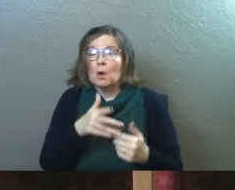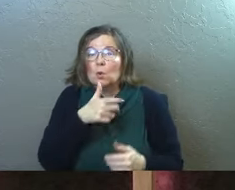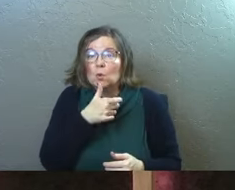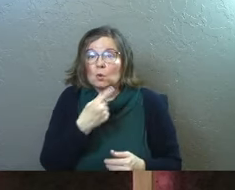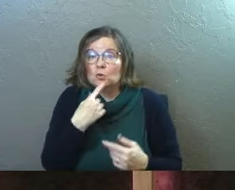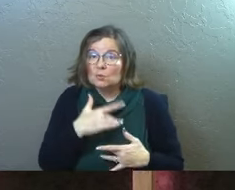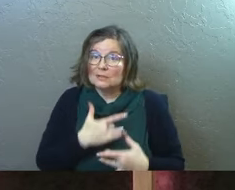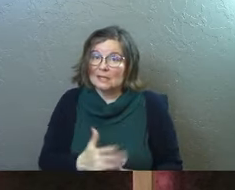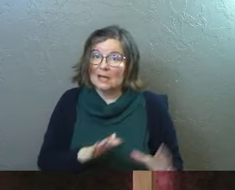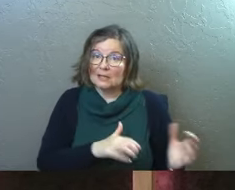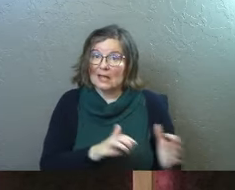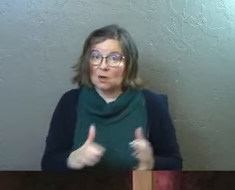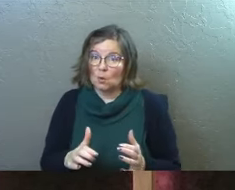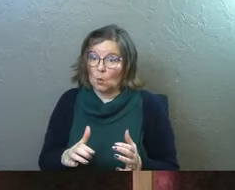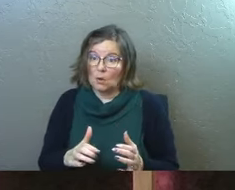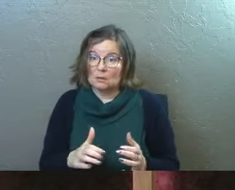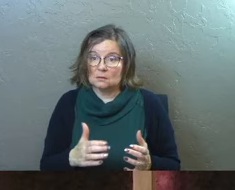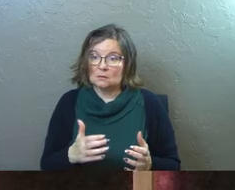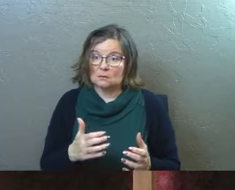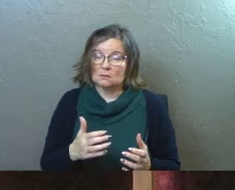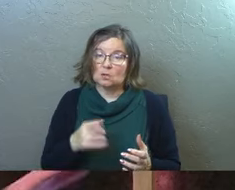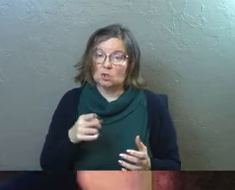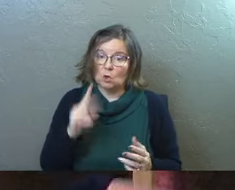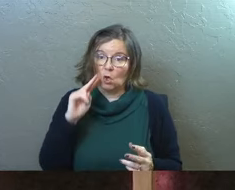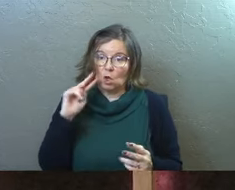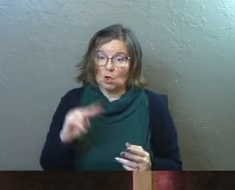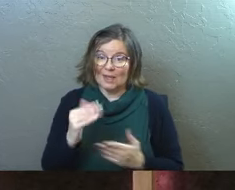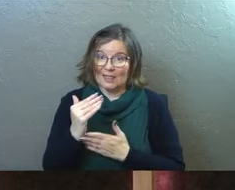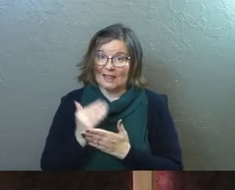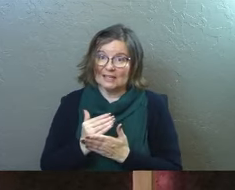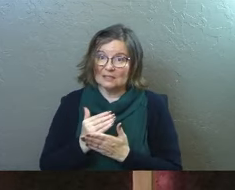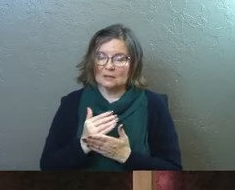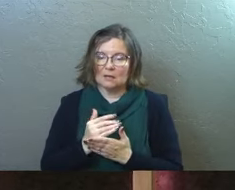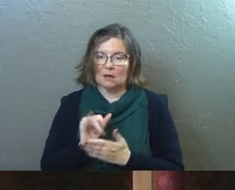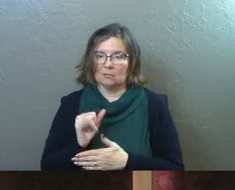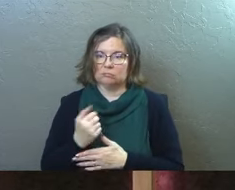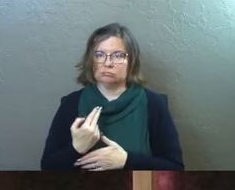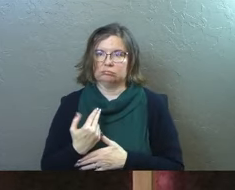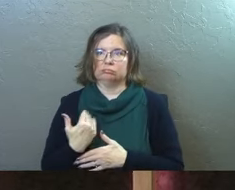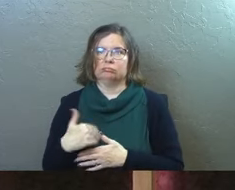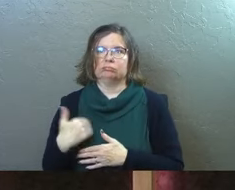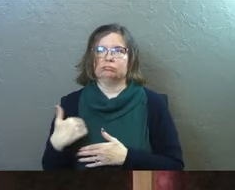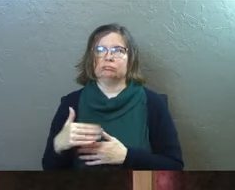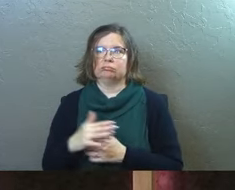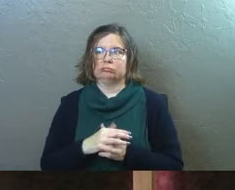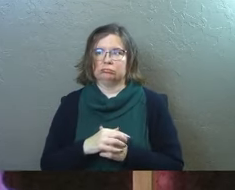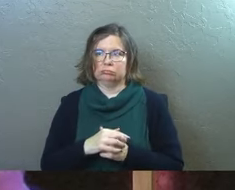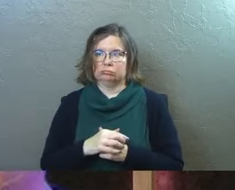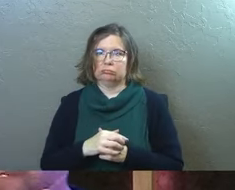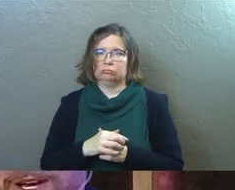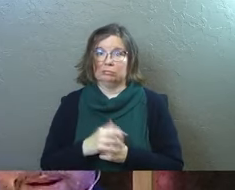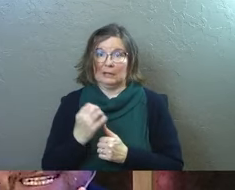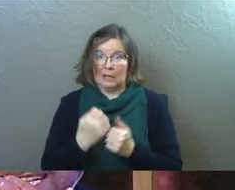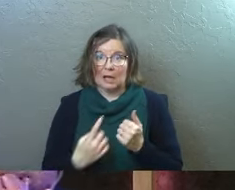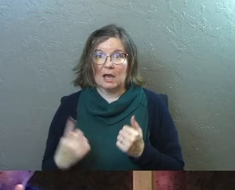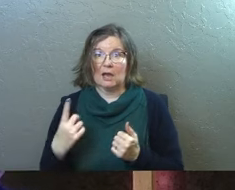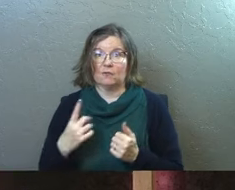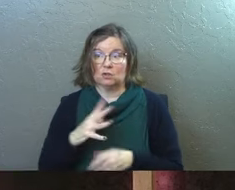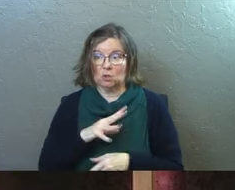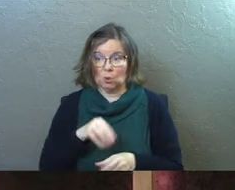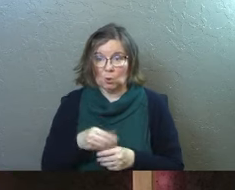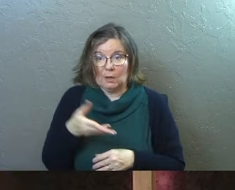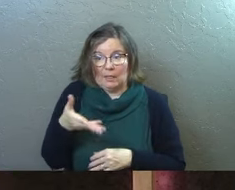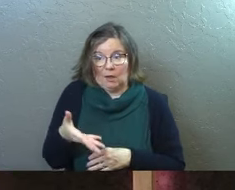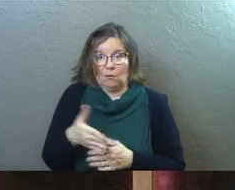matter who you tend to categorize out. You look at that list and you're like, oh my gosh, everybody's